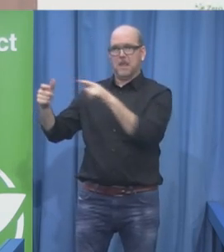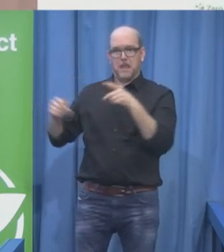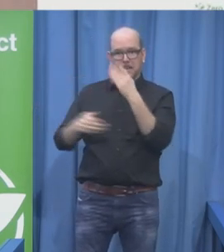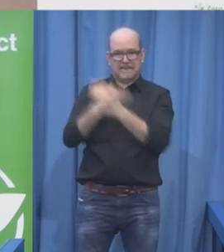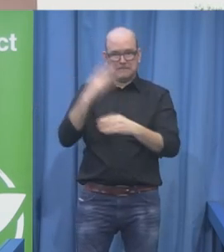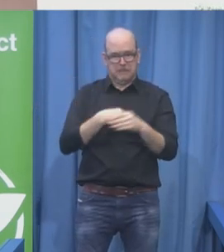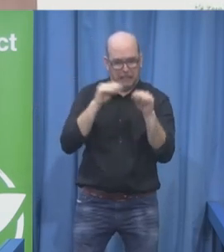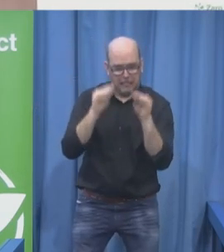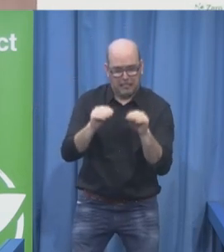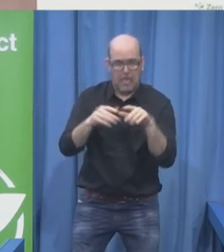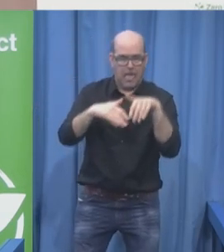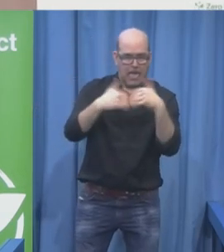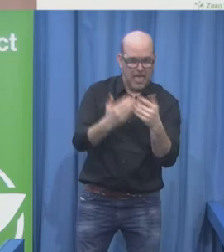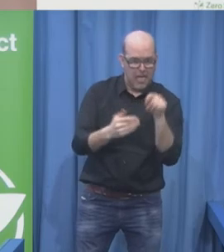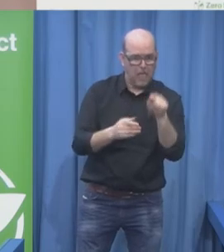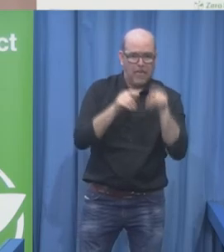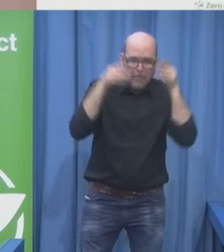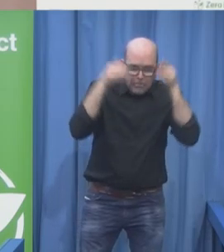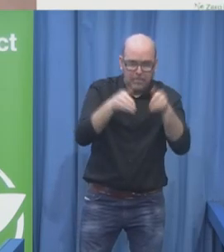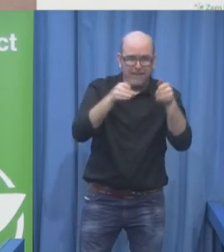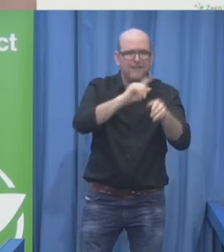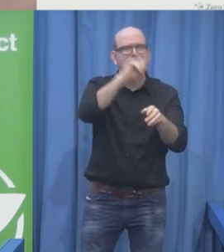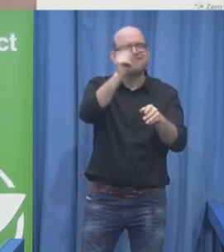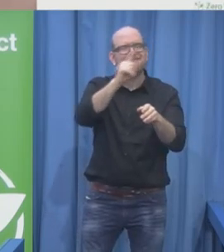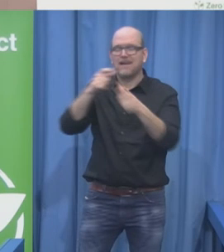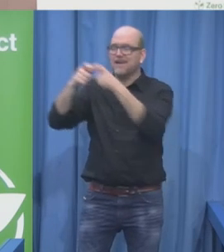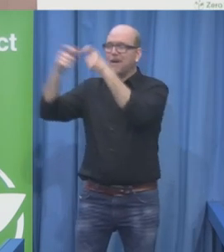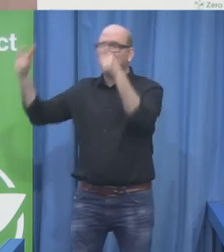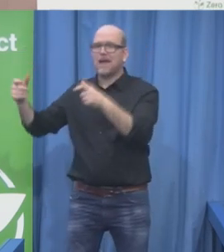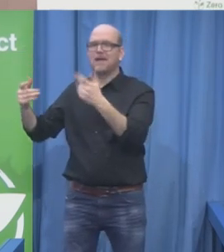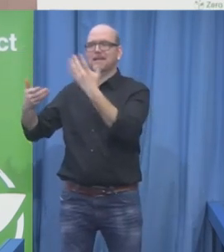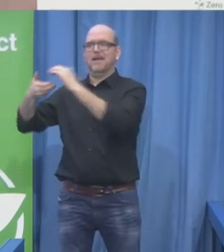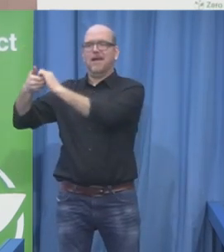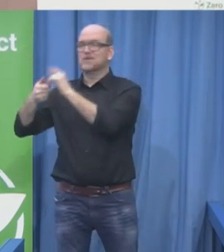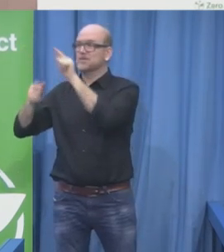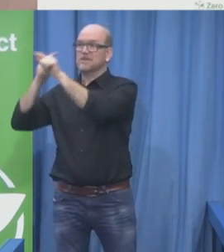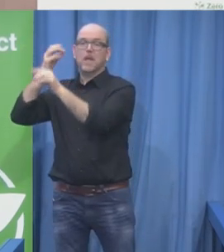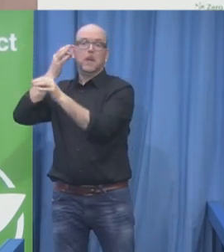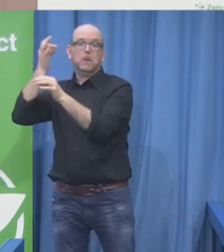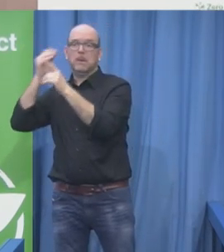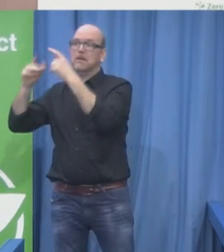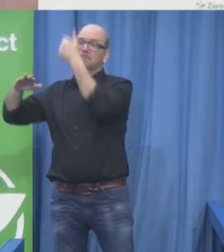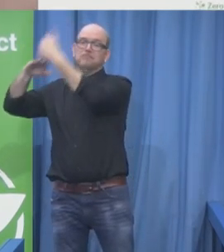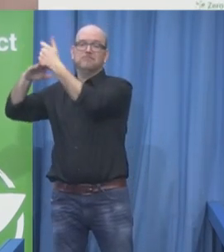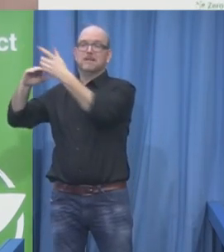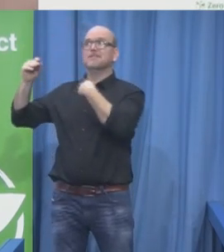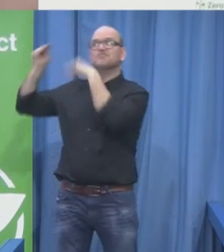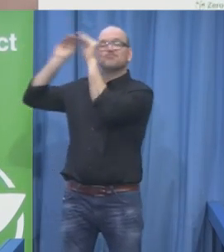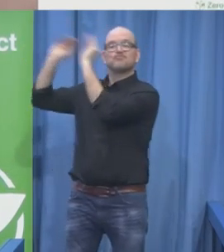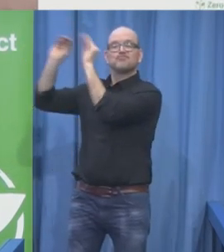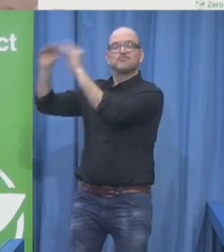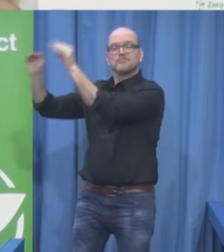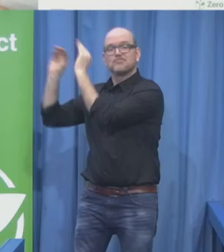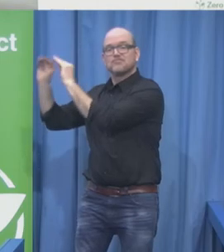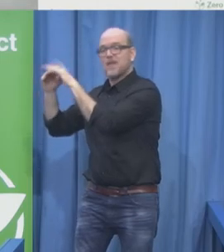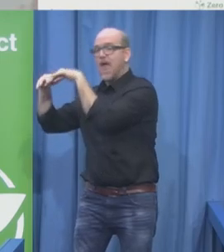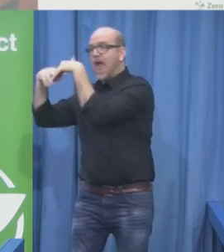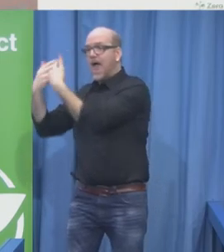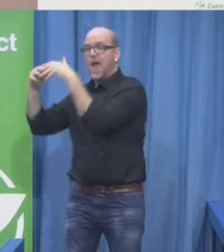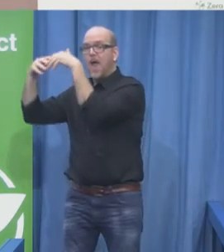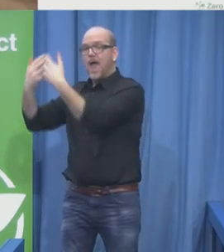Otherwise, training goes only on the side of one group, and it's unbalanced. It's really unbalanced.